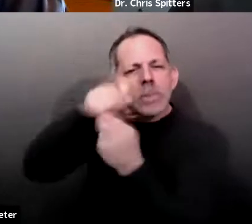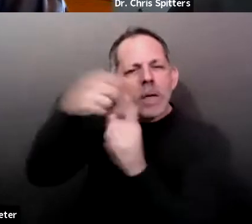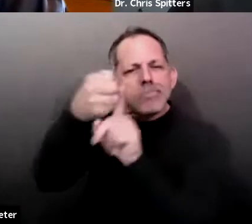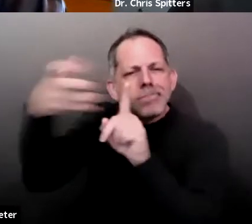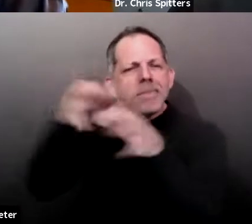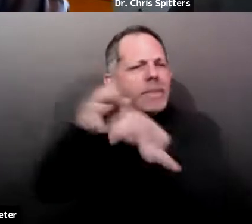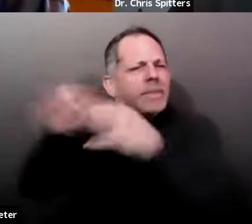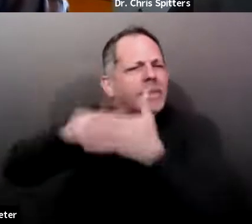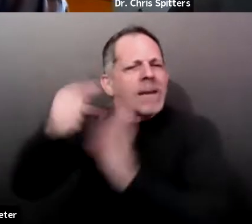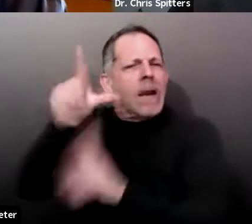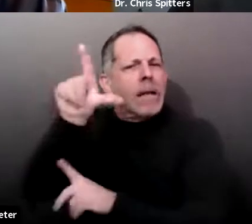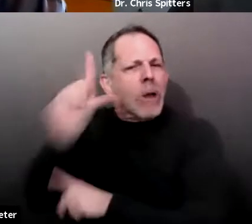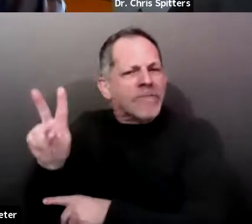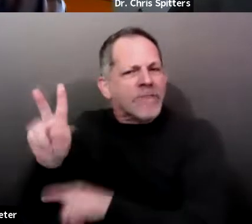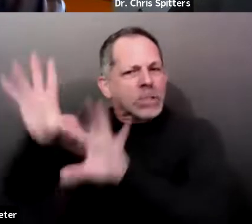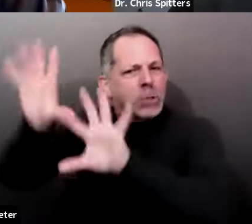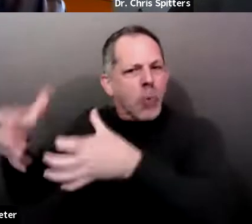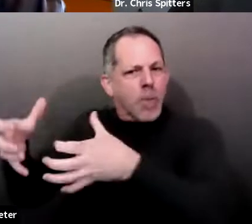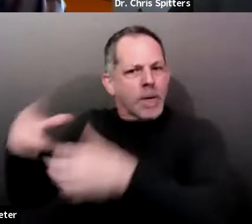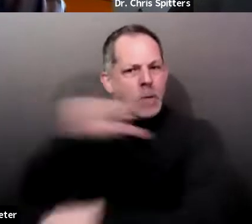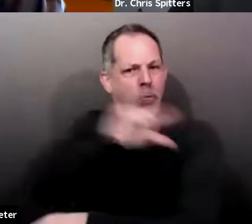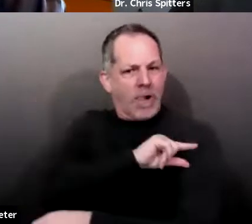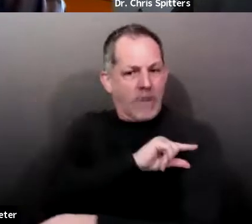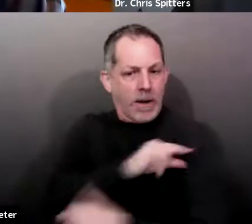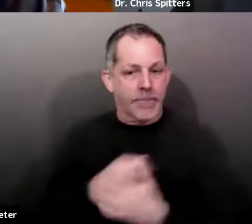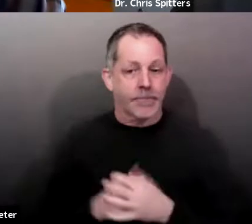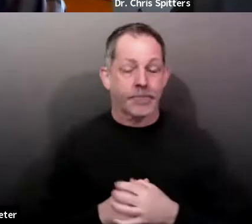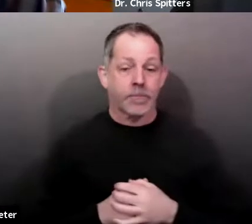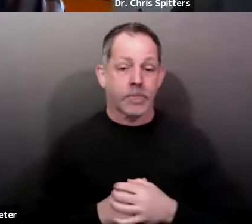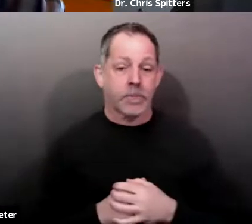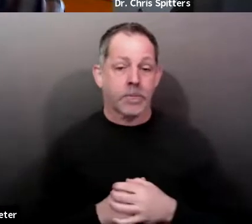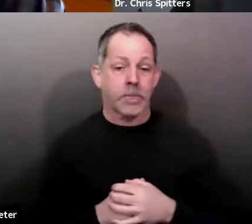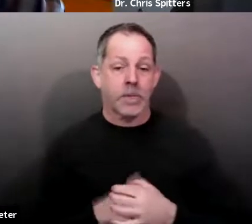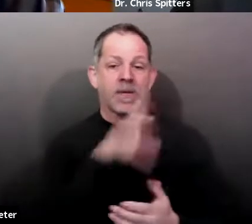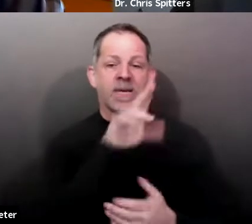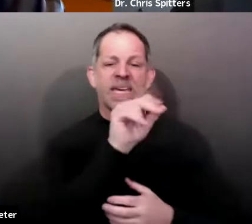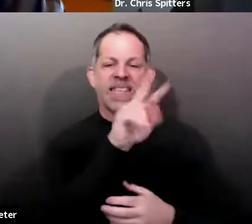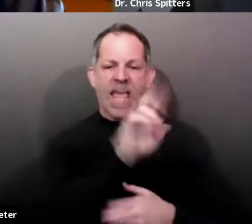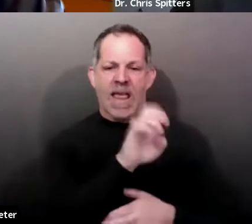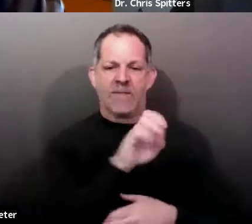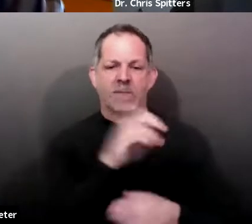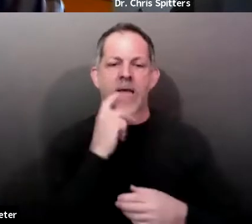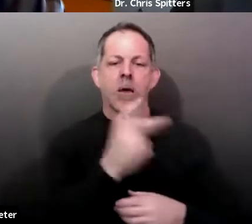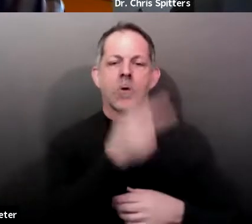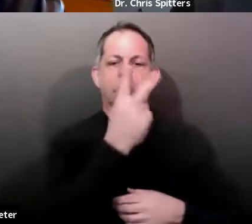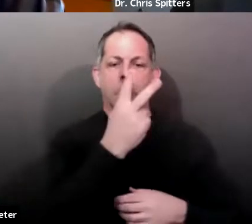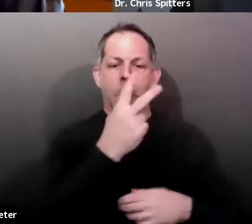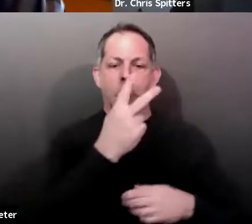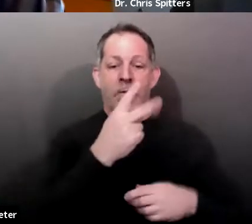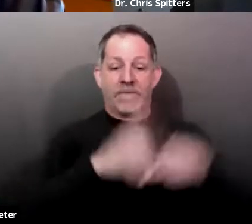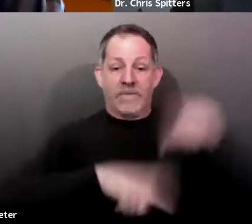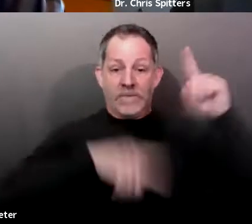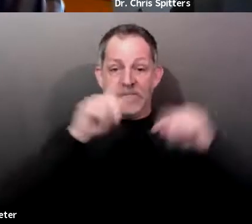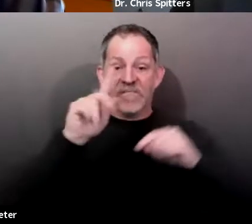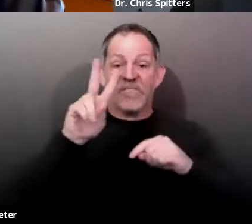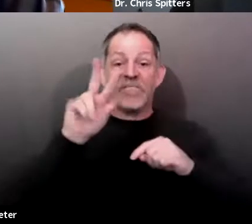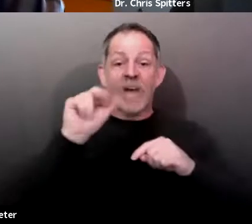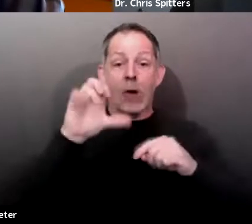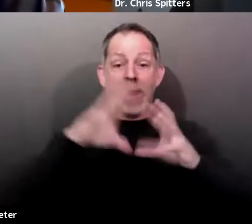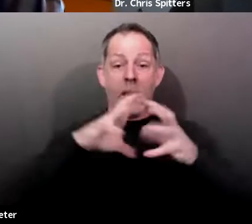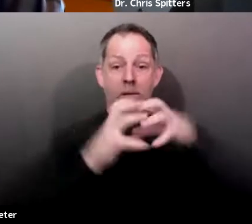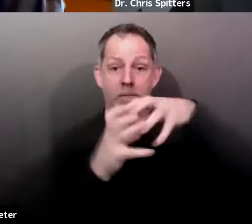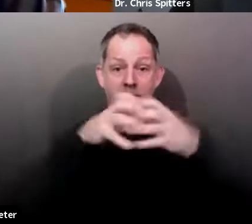Are the two variants seen in King County showing up here, and is either one more dangerous than the original?